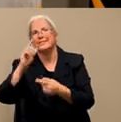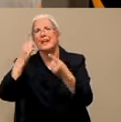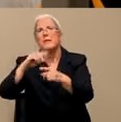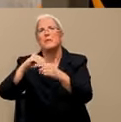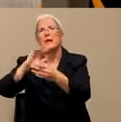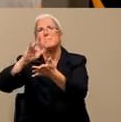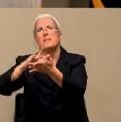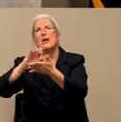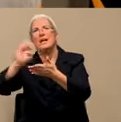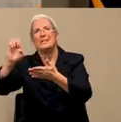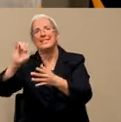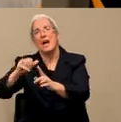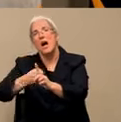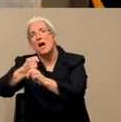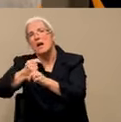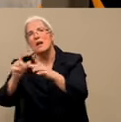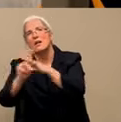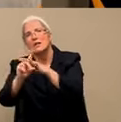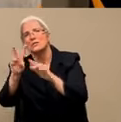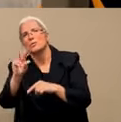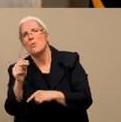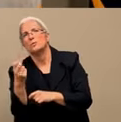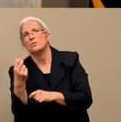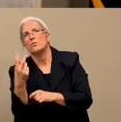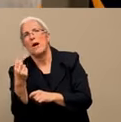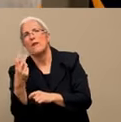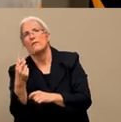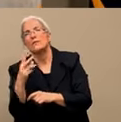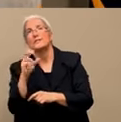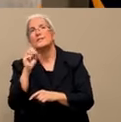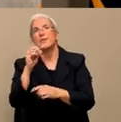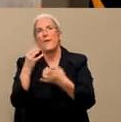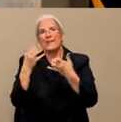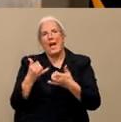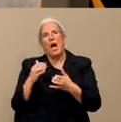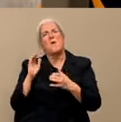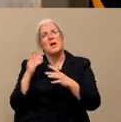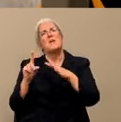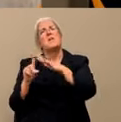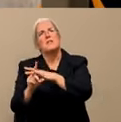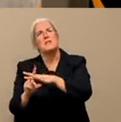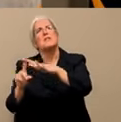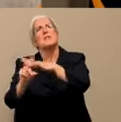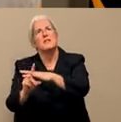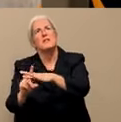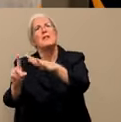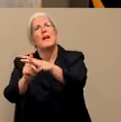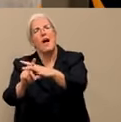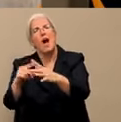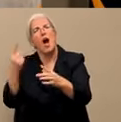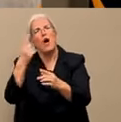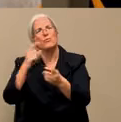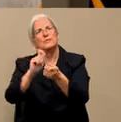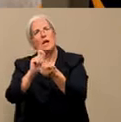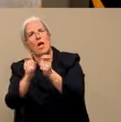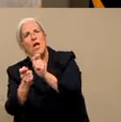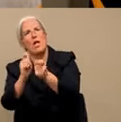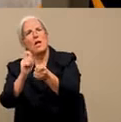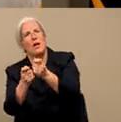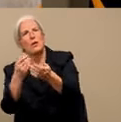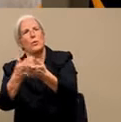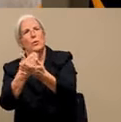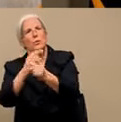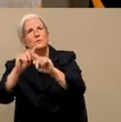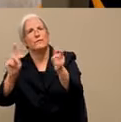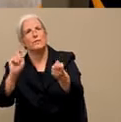coronaviruses, they kind of keep coming out and emerging and infecting people. And this one is,